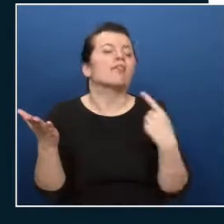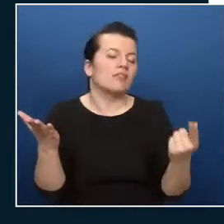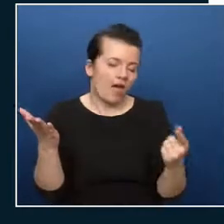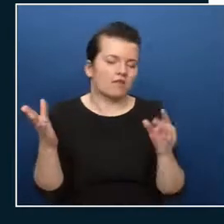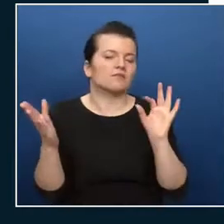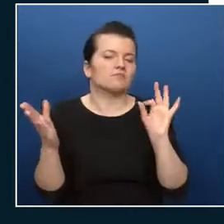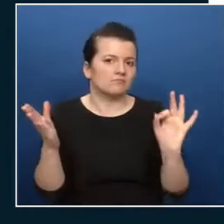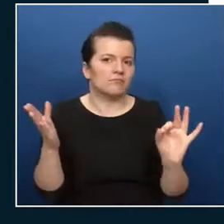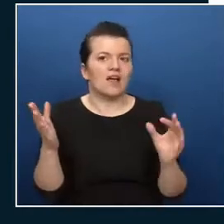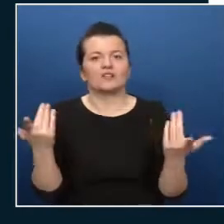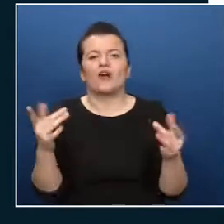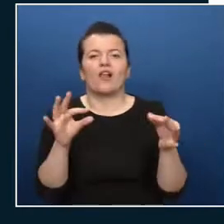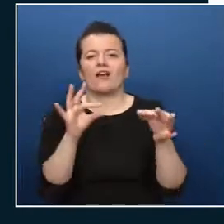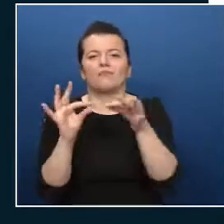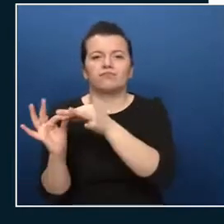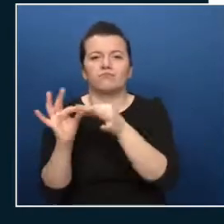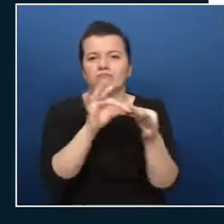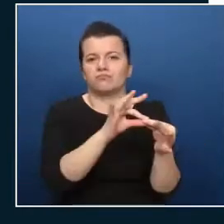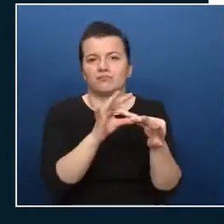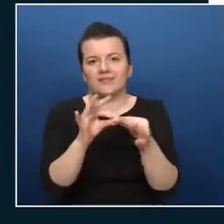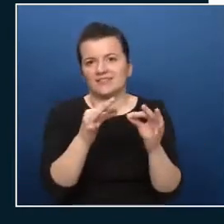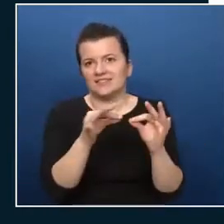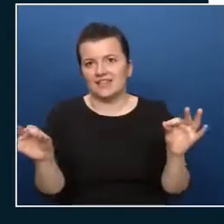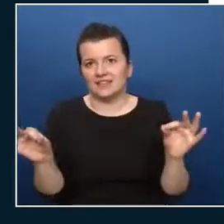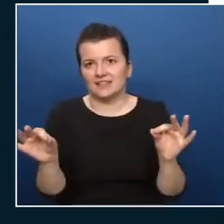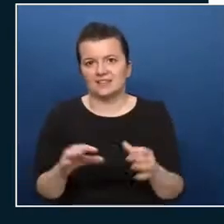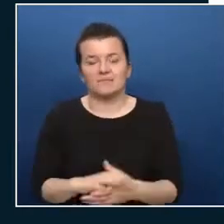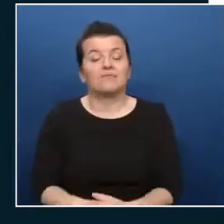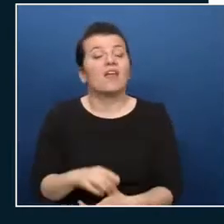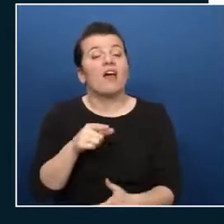secure and optimize the user experience